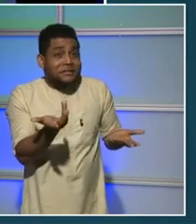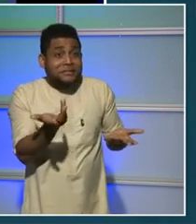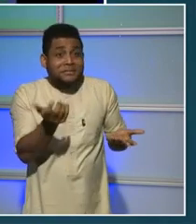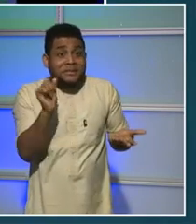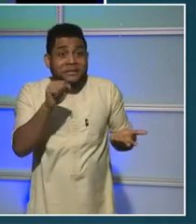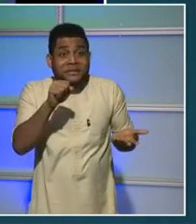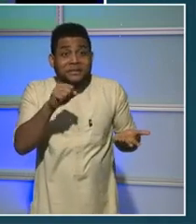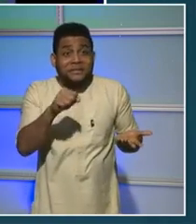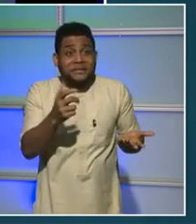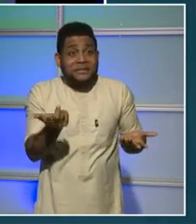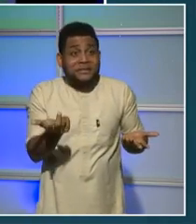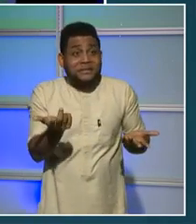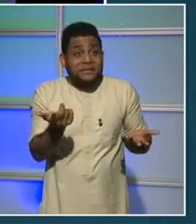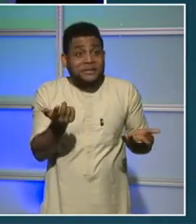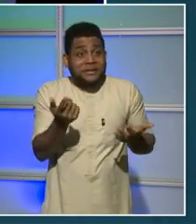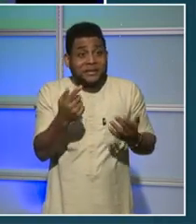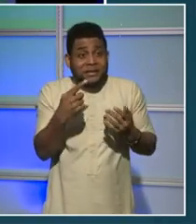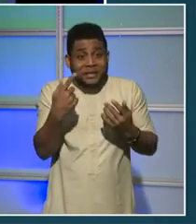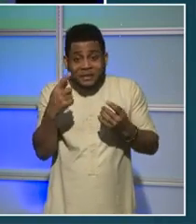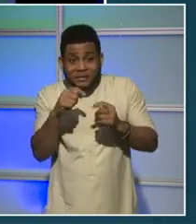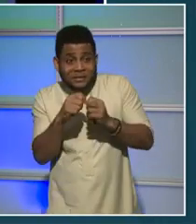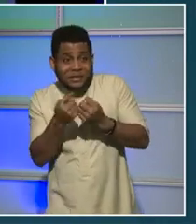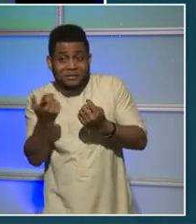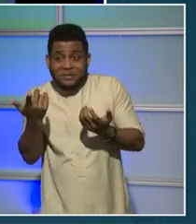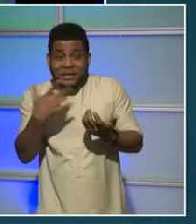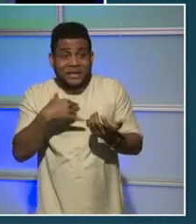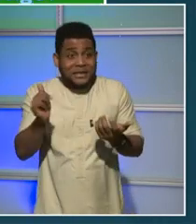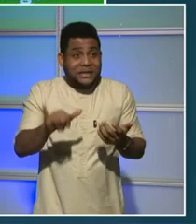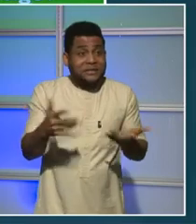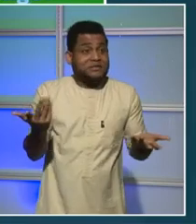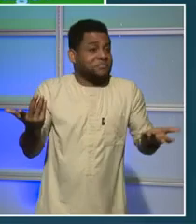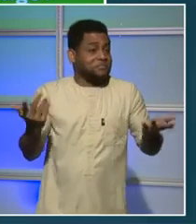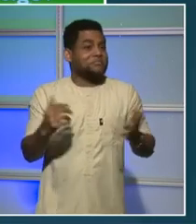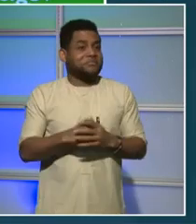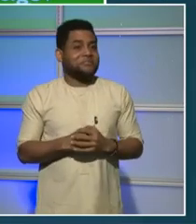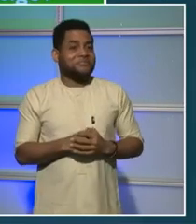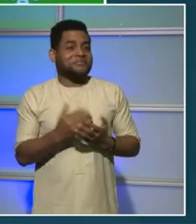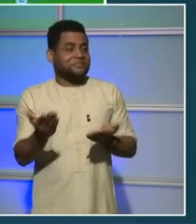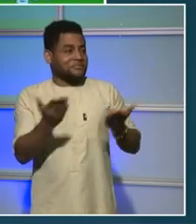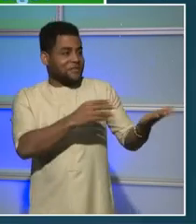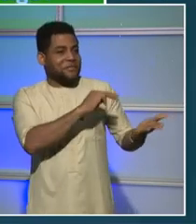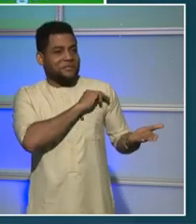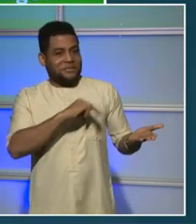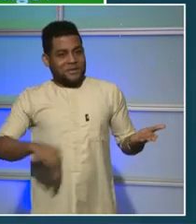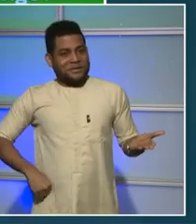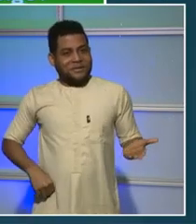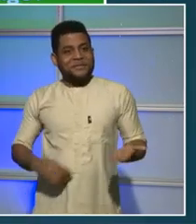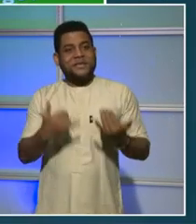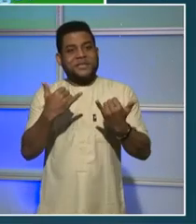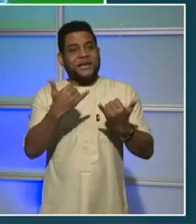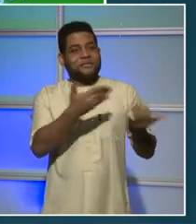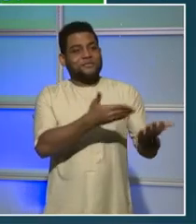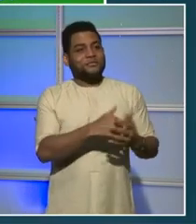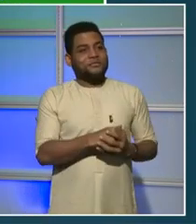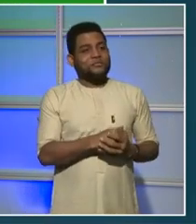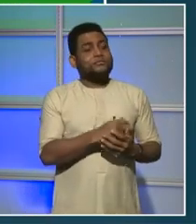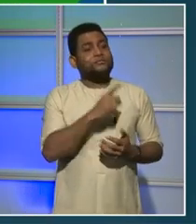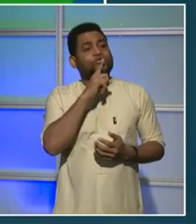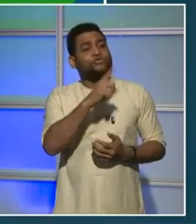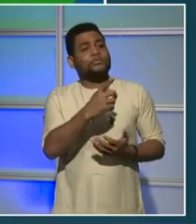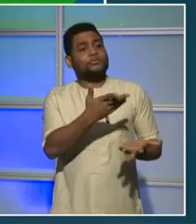That's what my team is telling me. Okay. But, Mayor, I want to turn it to you on your reflecting thoughts on the evening.